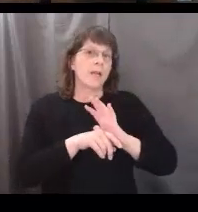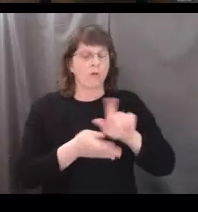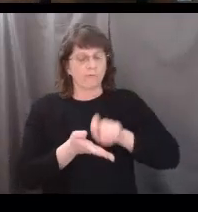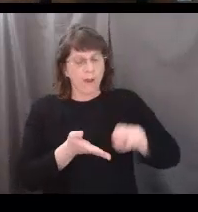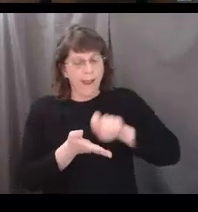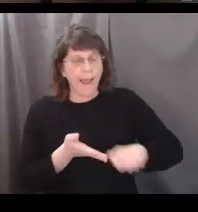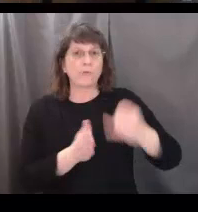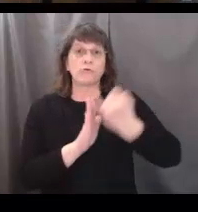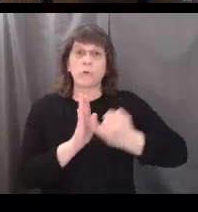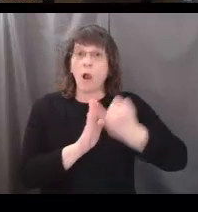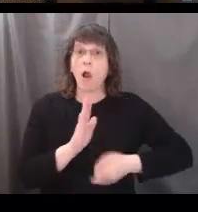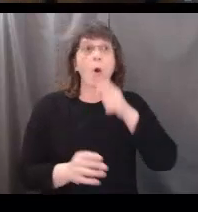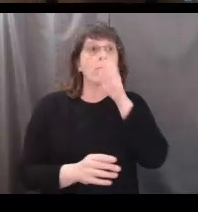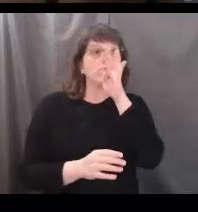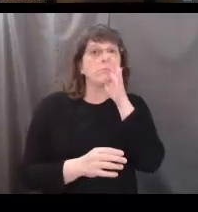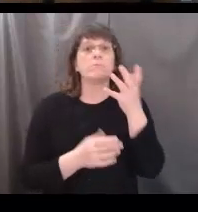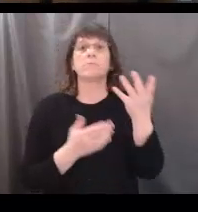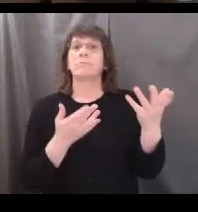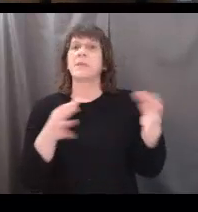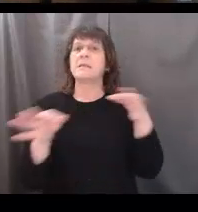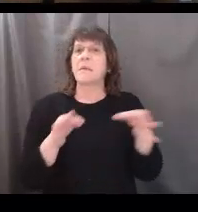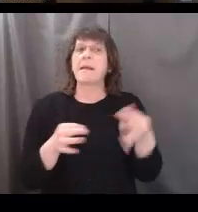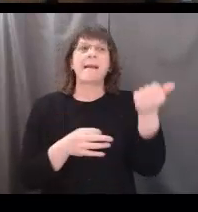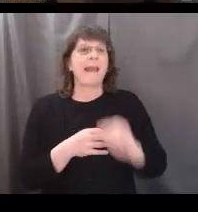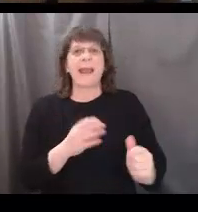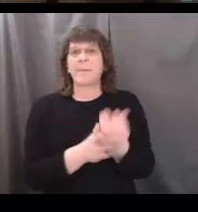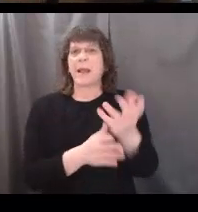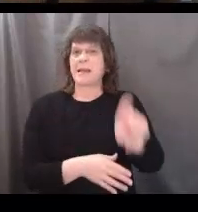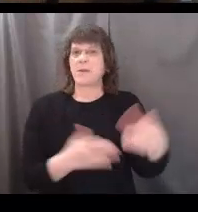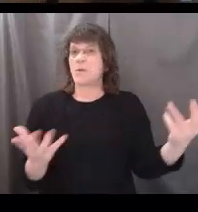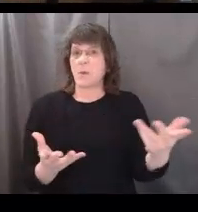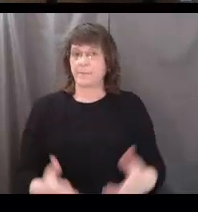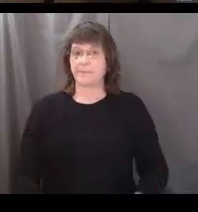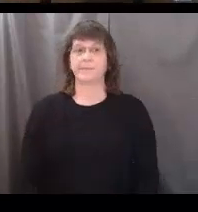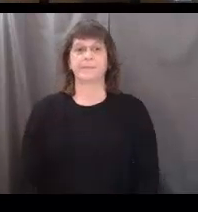Write down, draw, or say aloud what any plant might need to survive.